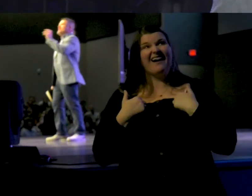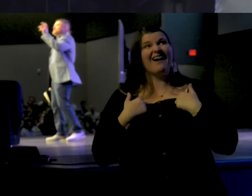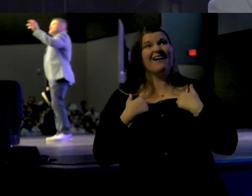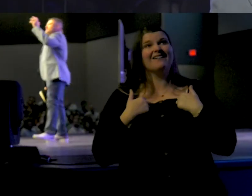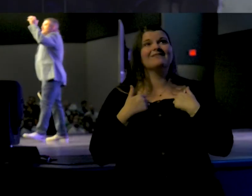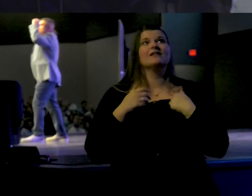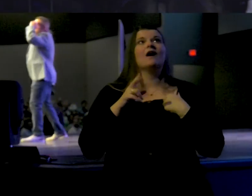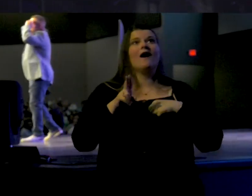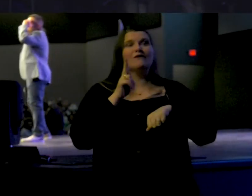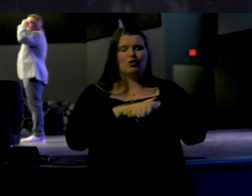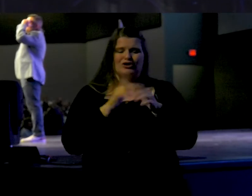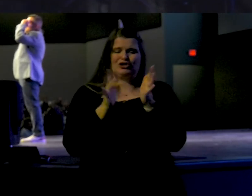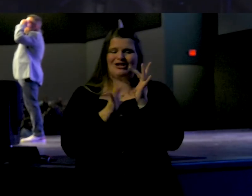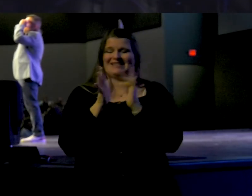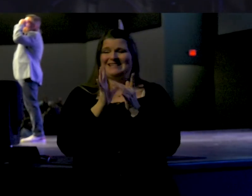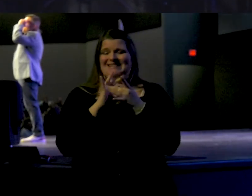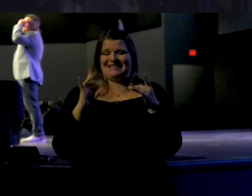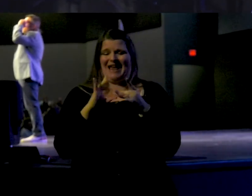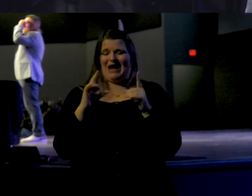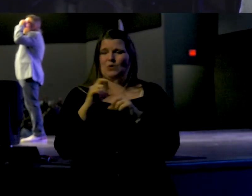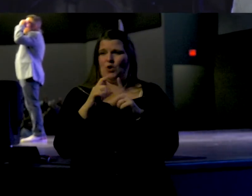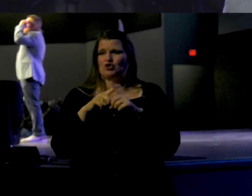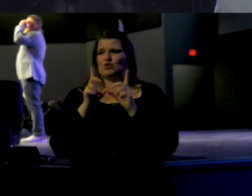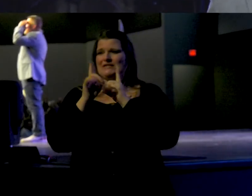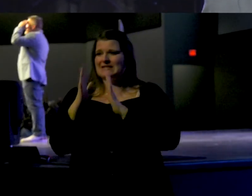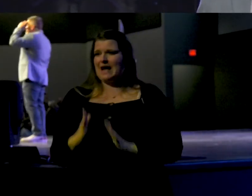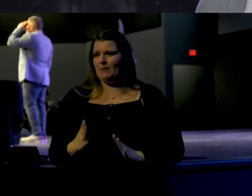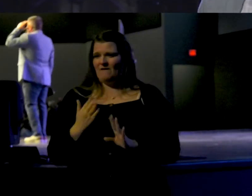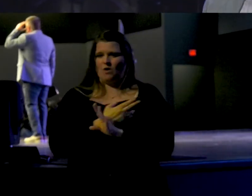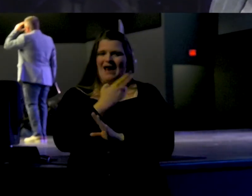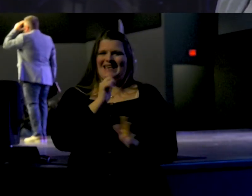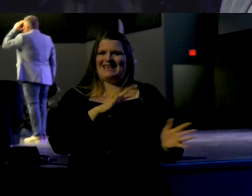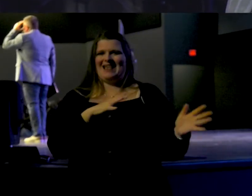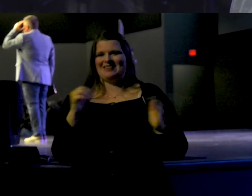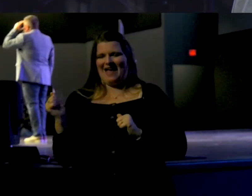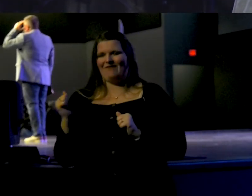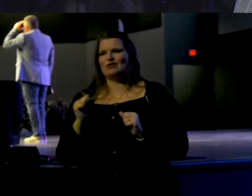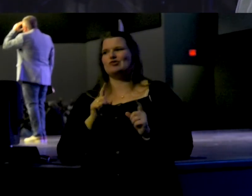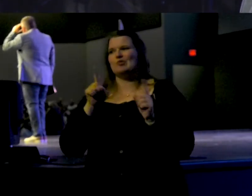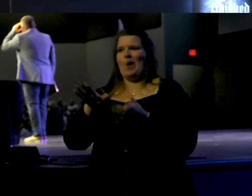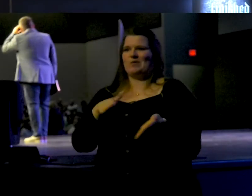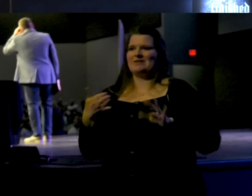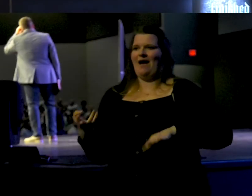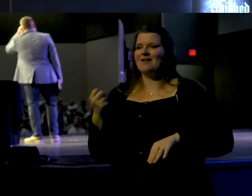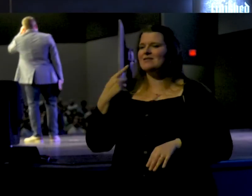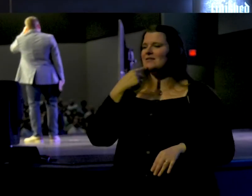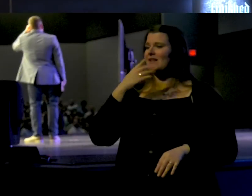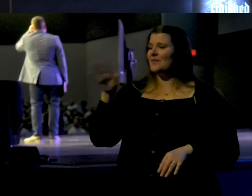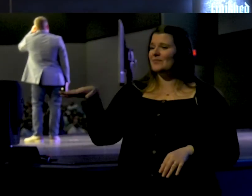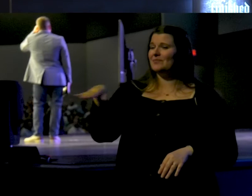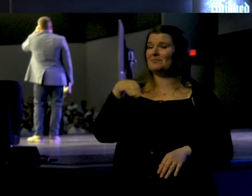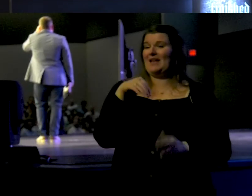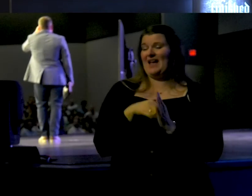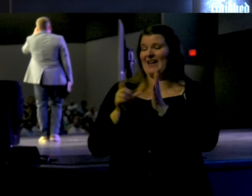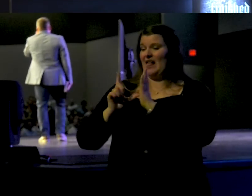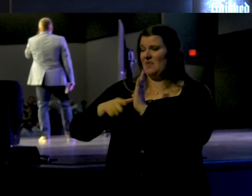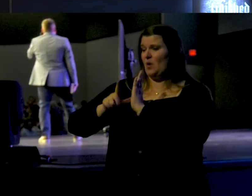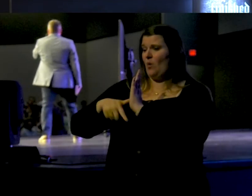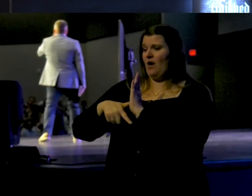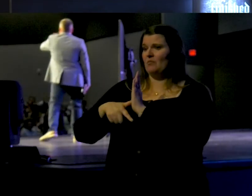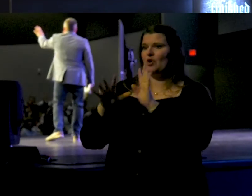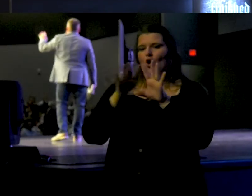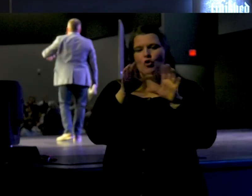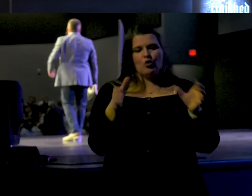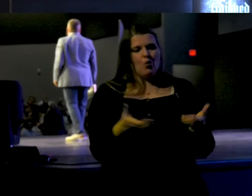In fact, Jesus said these words to His disciples just before He left them to go die for them. He said, yet in a little while, the